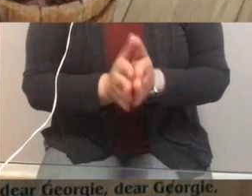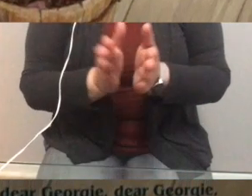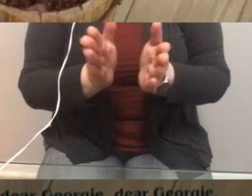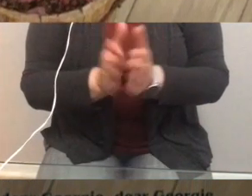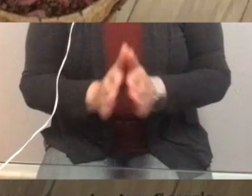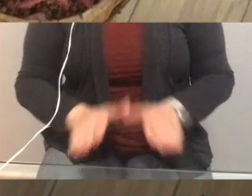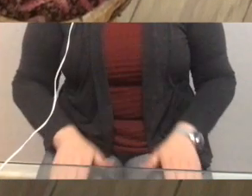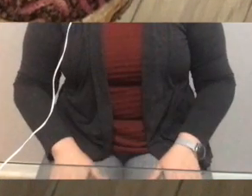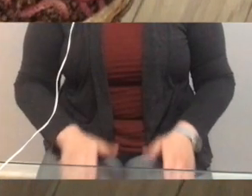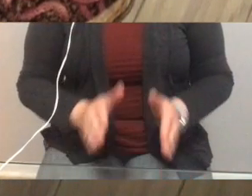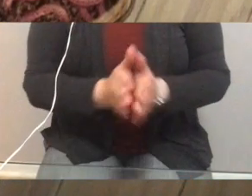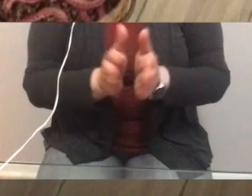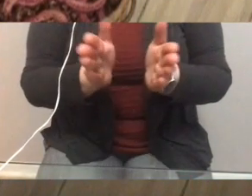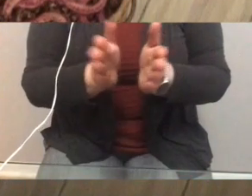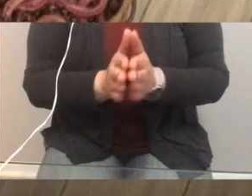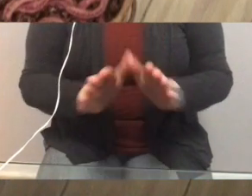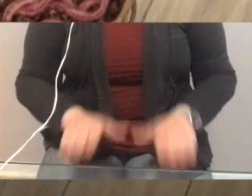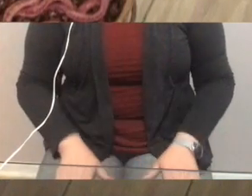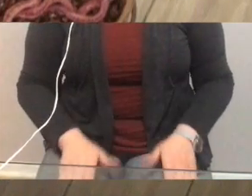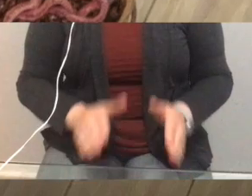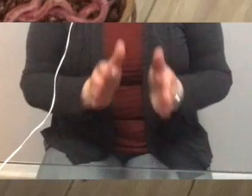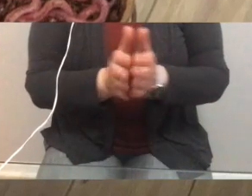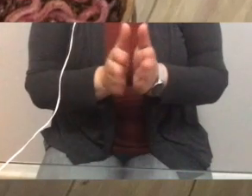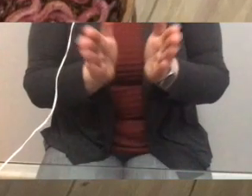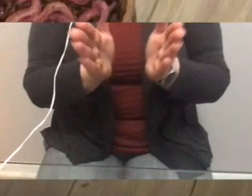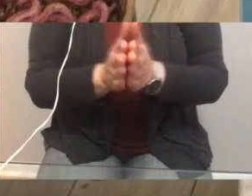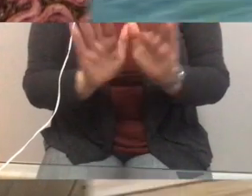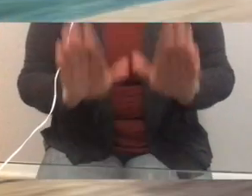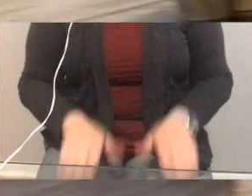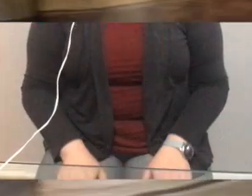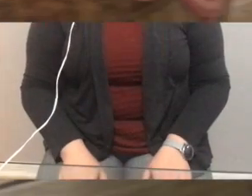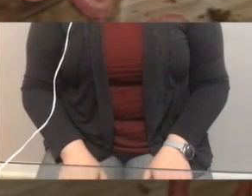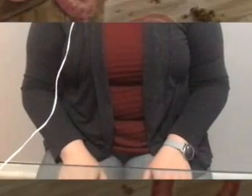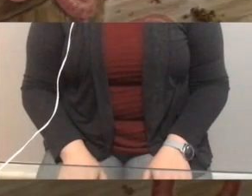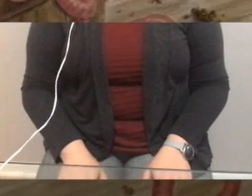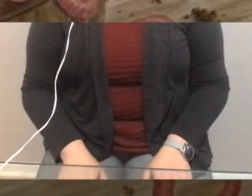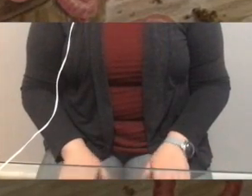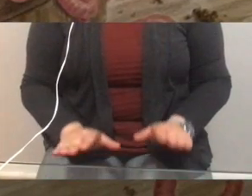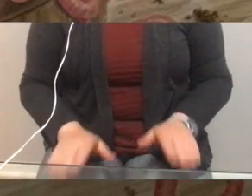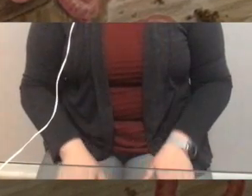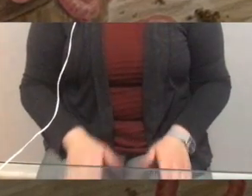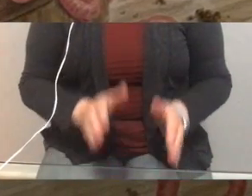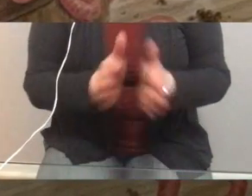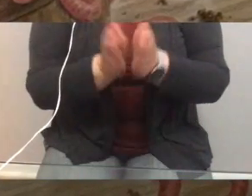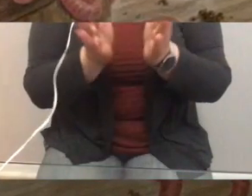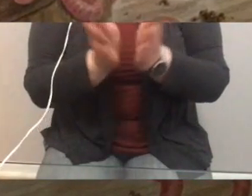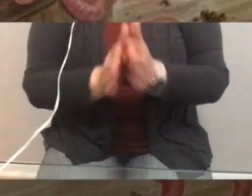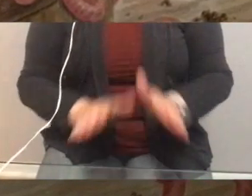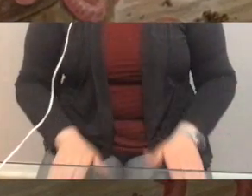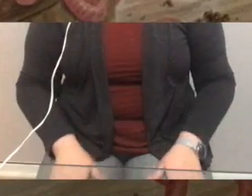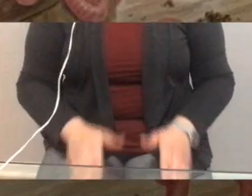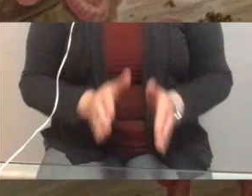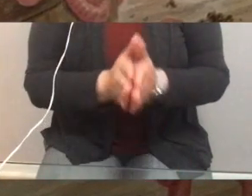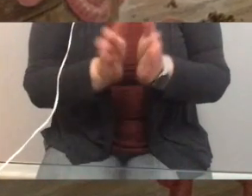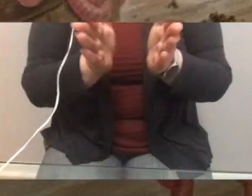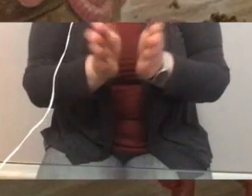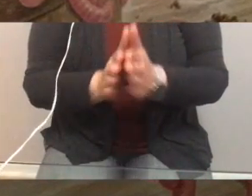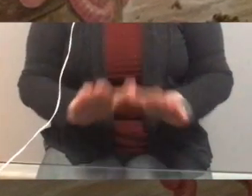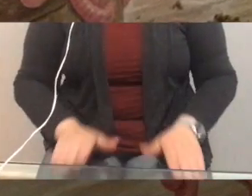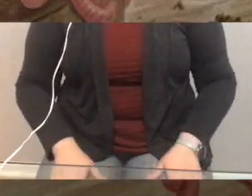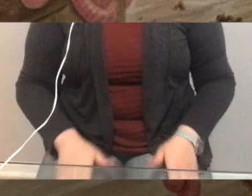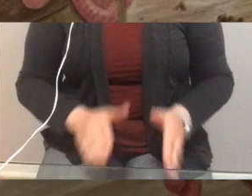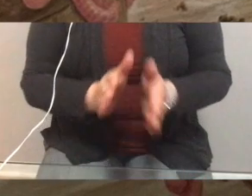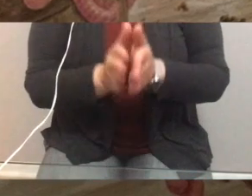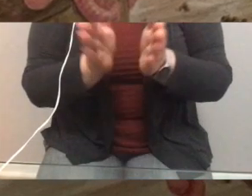straw dear Georgie dear Georgie cut it with what shall I cut it